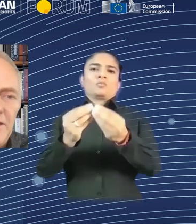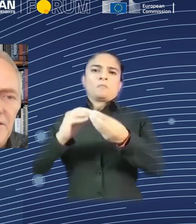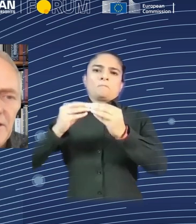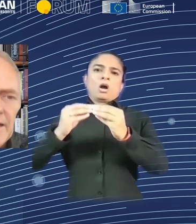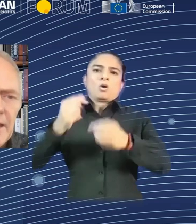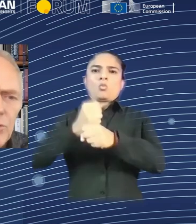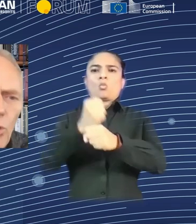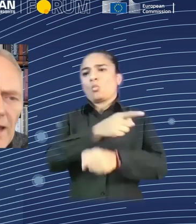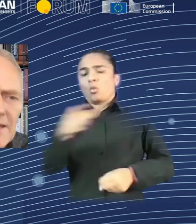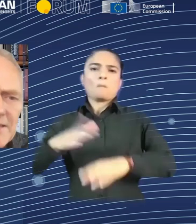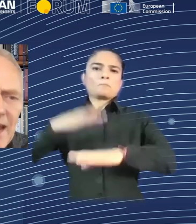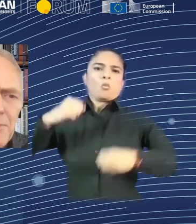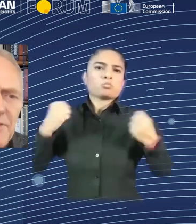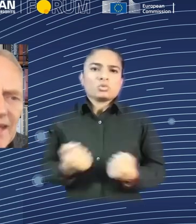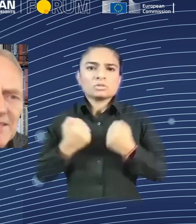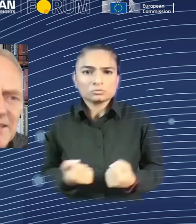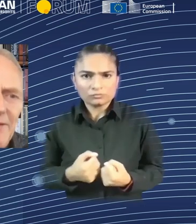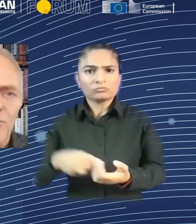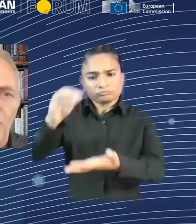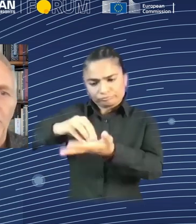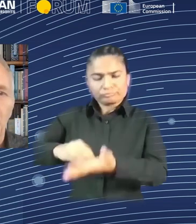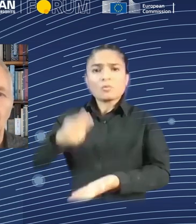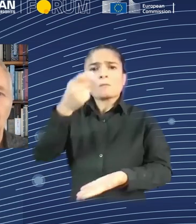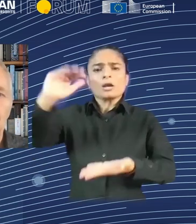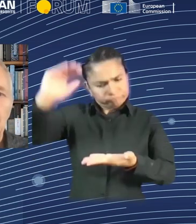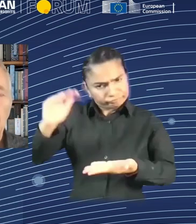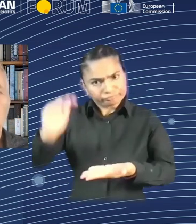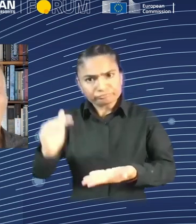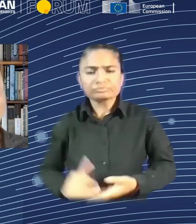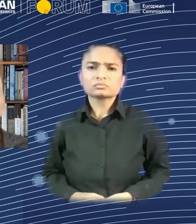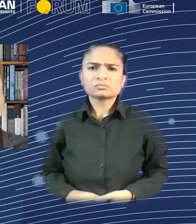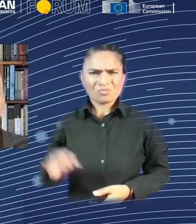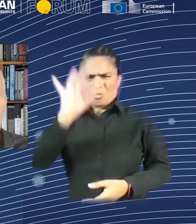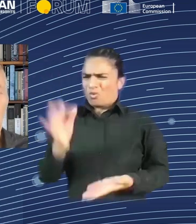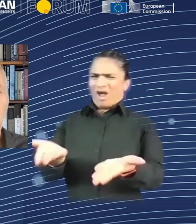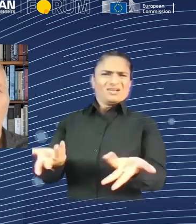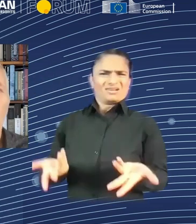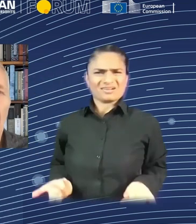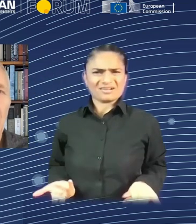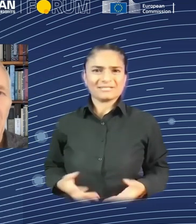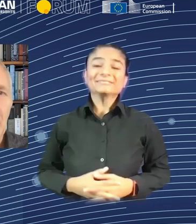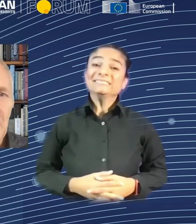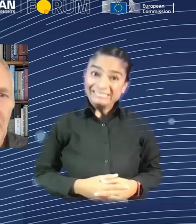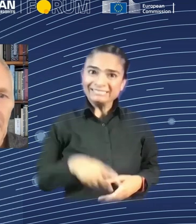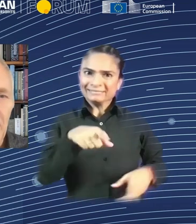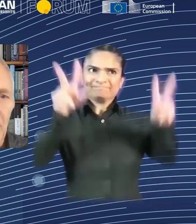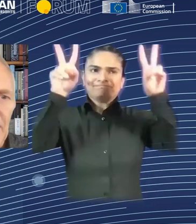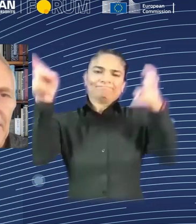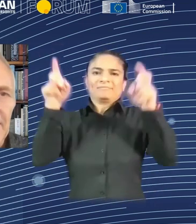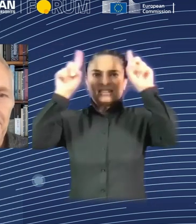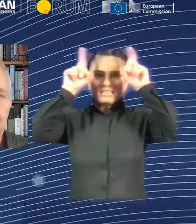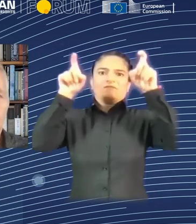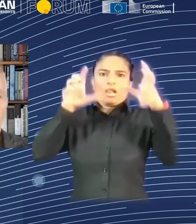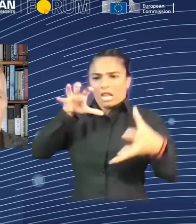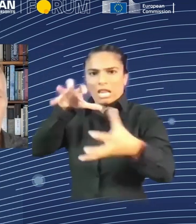costs. And why has this happened? That is the devil we're working with. And I think for that, let's go back in the next slide to the